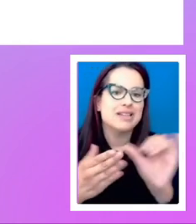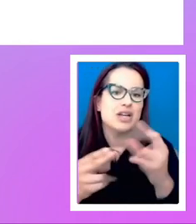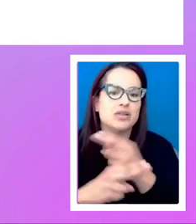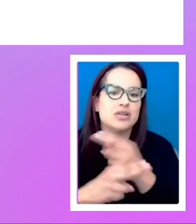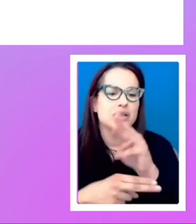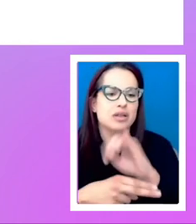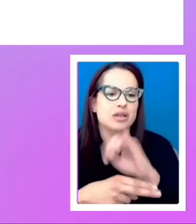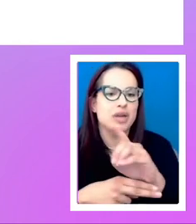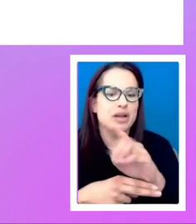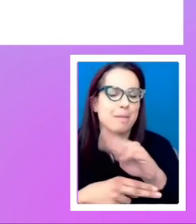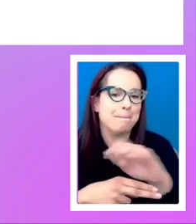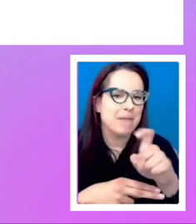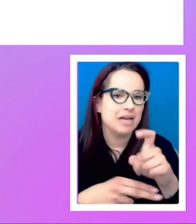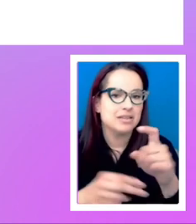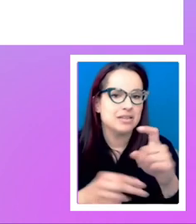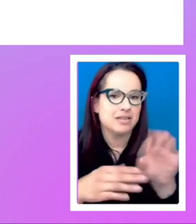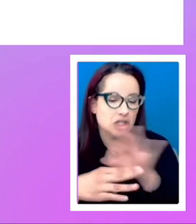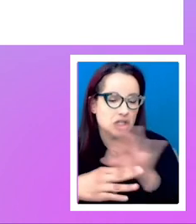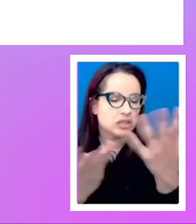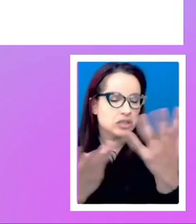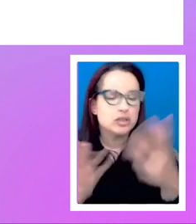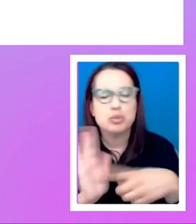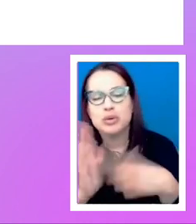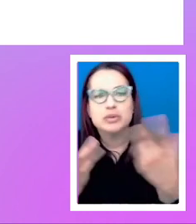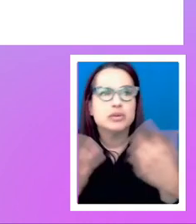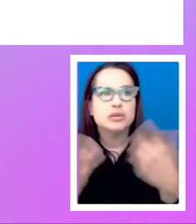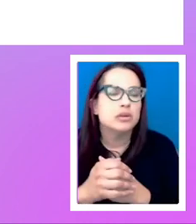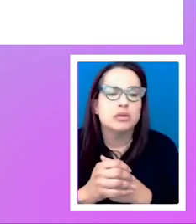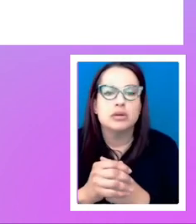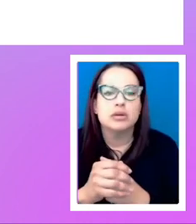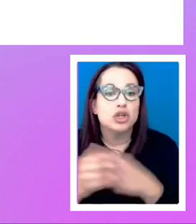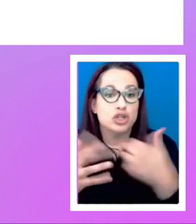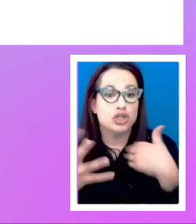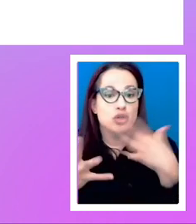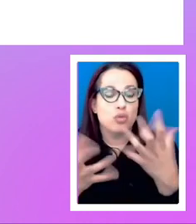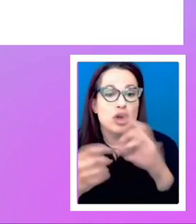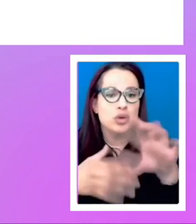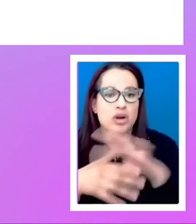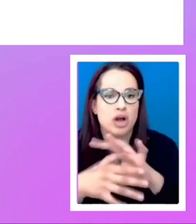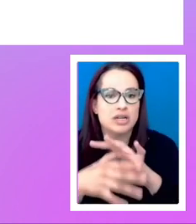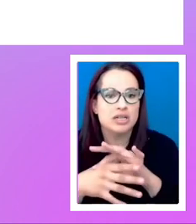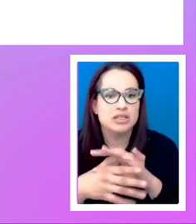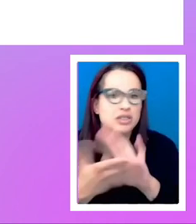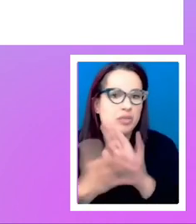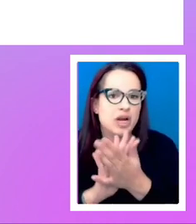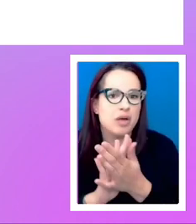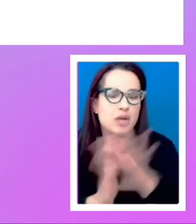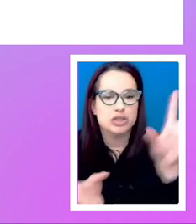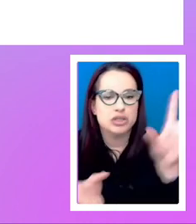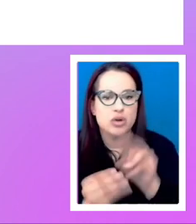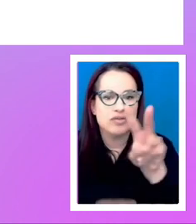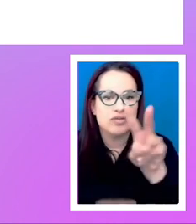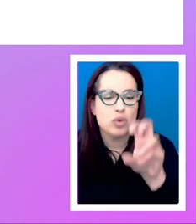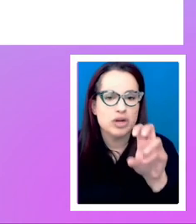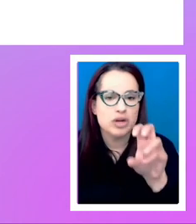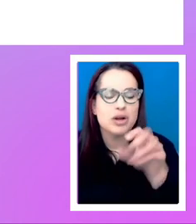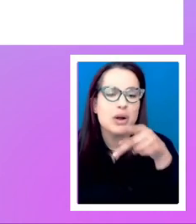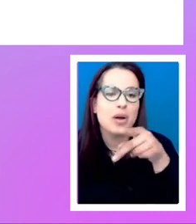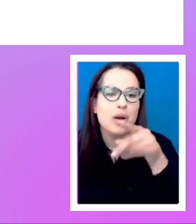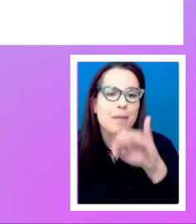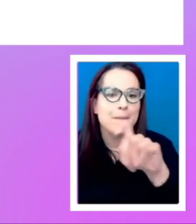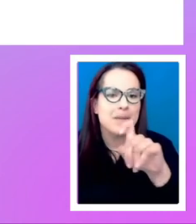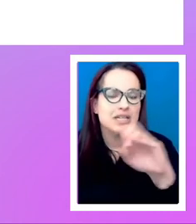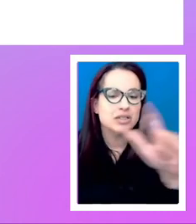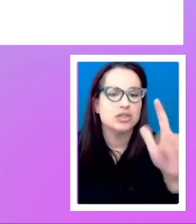Um, so you can say, so say you'd ideally like your content to be, I don't know, 200 pixels tall. You want a nice clean sort of layout